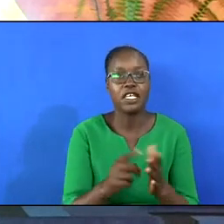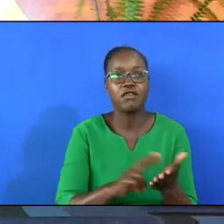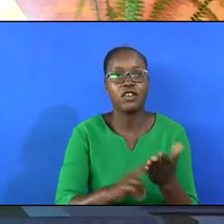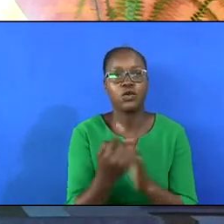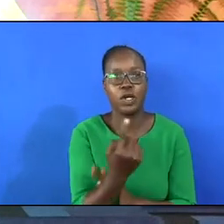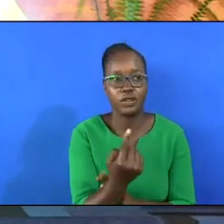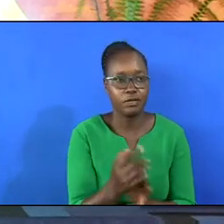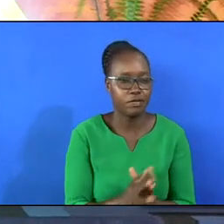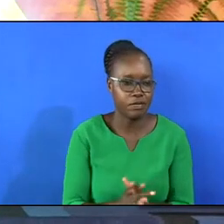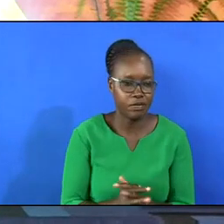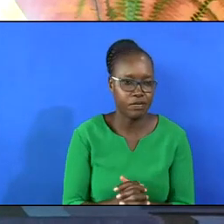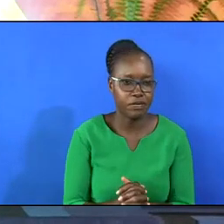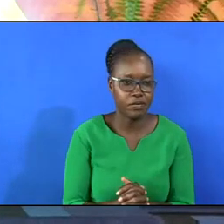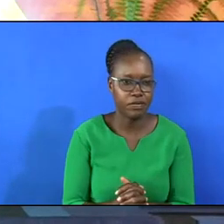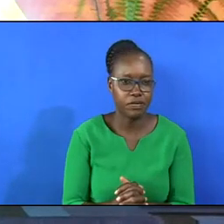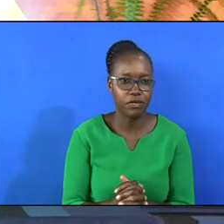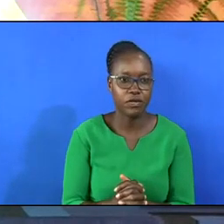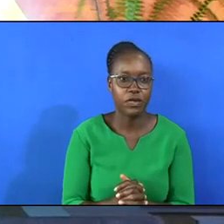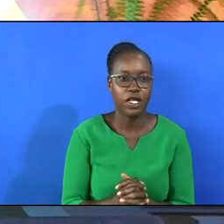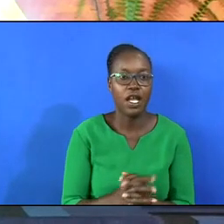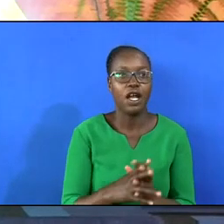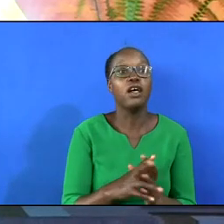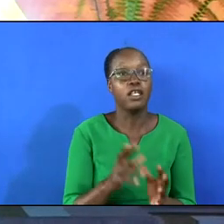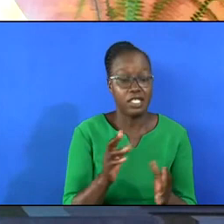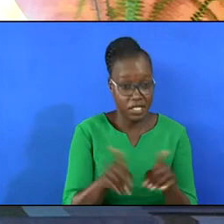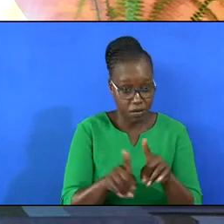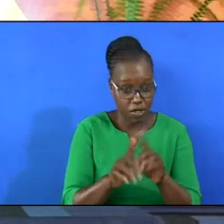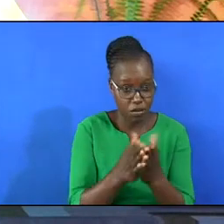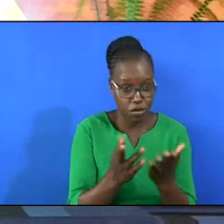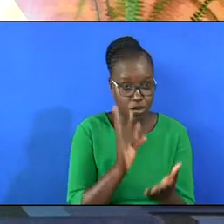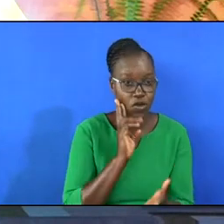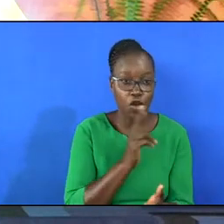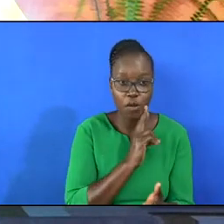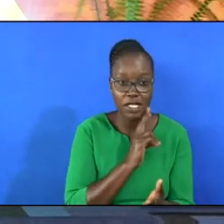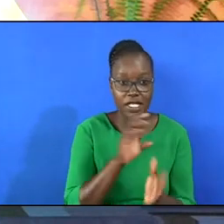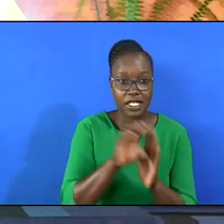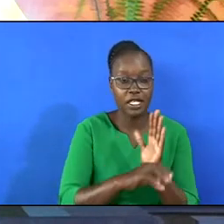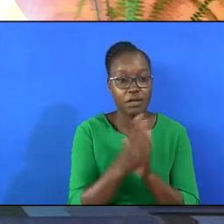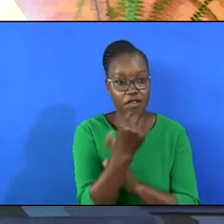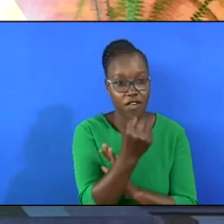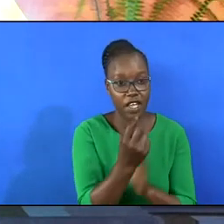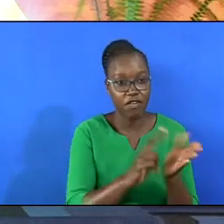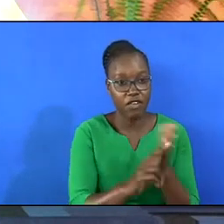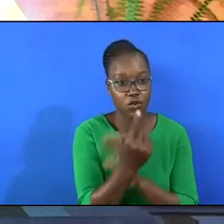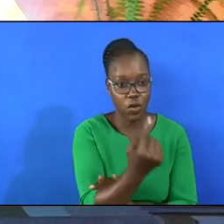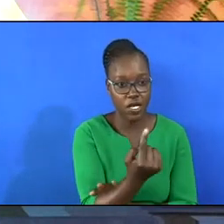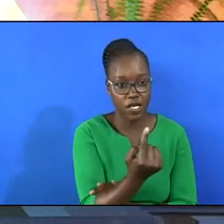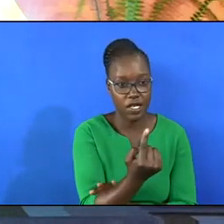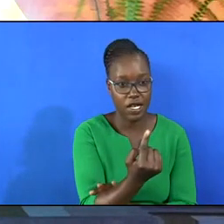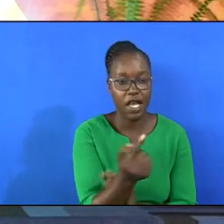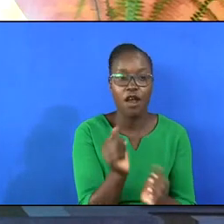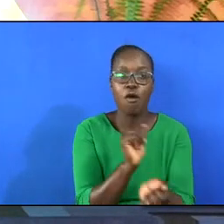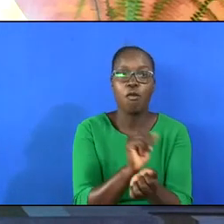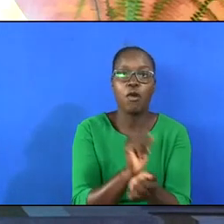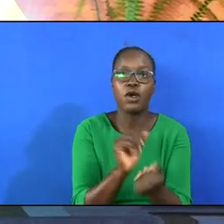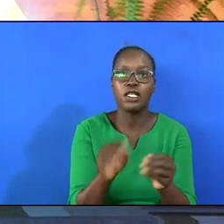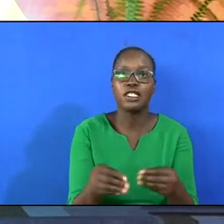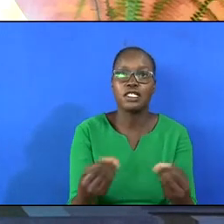Paul is giving